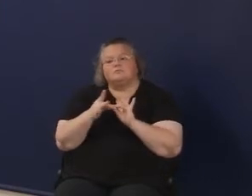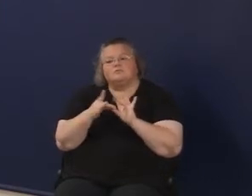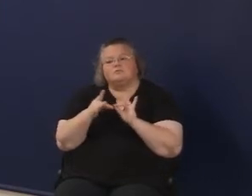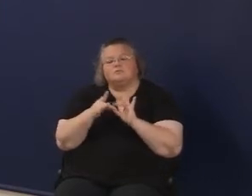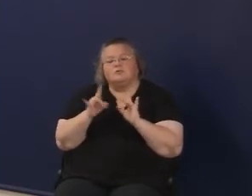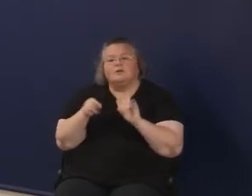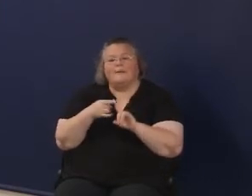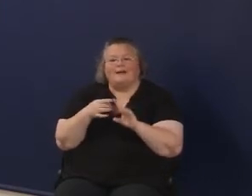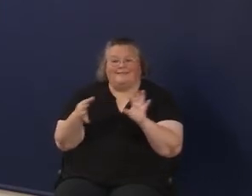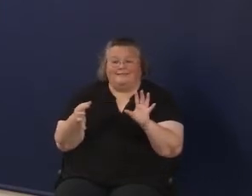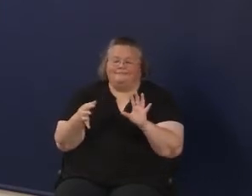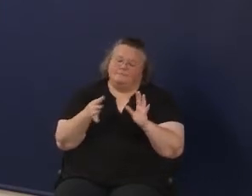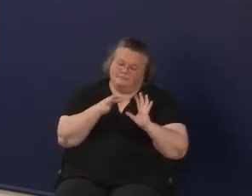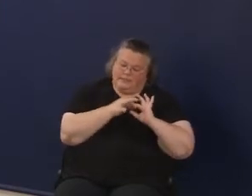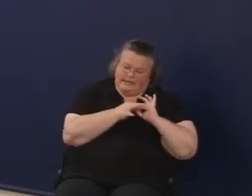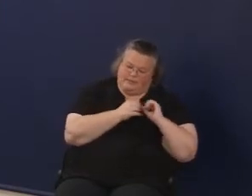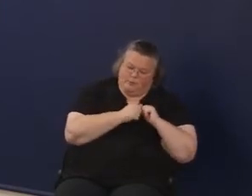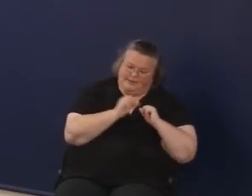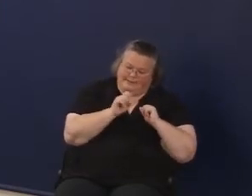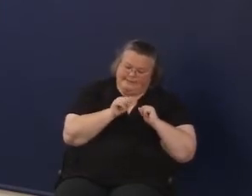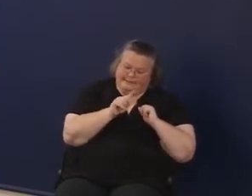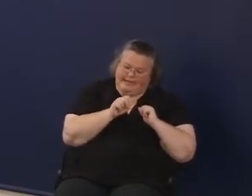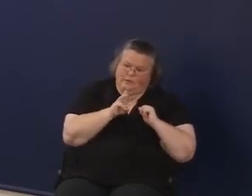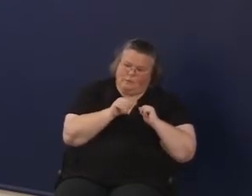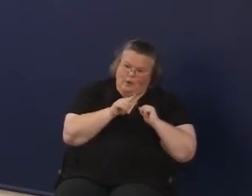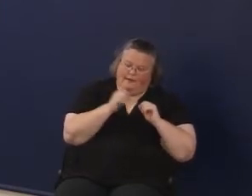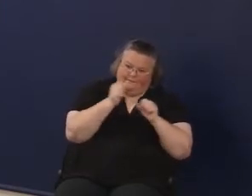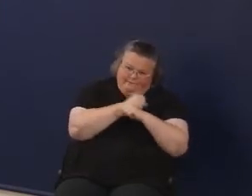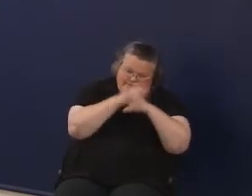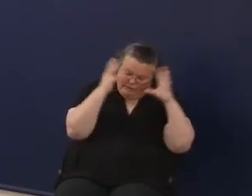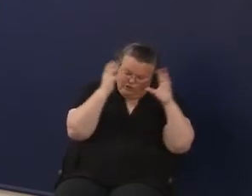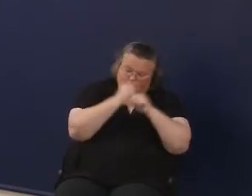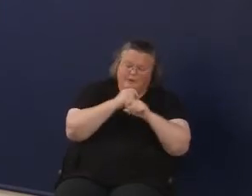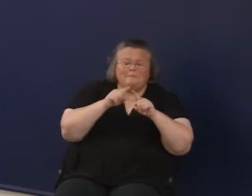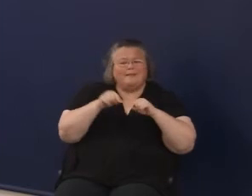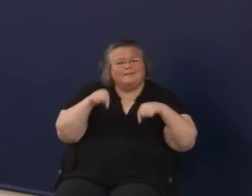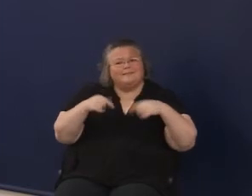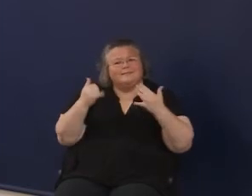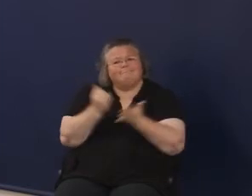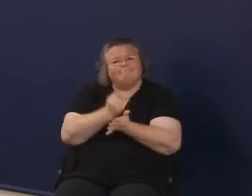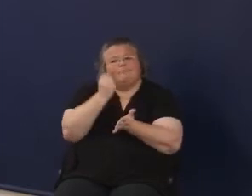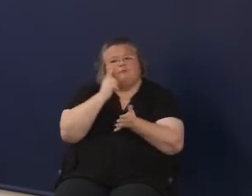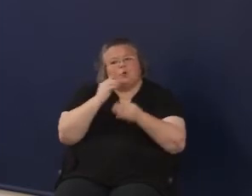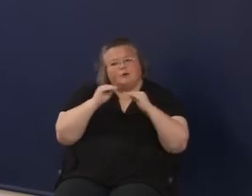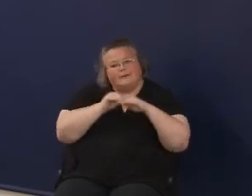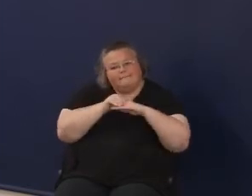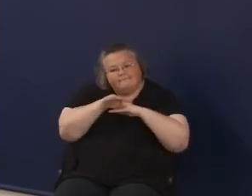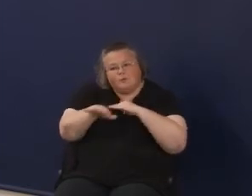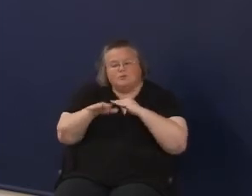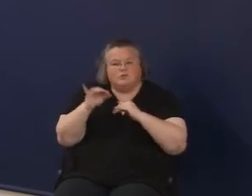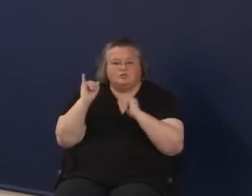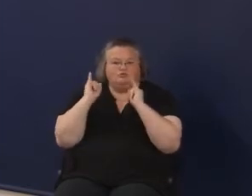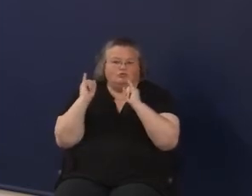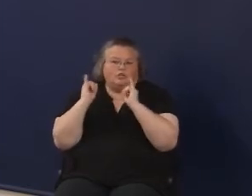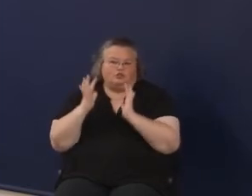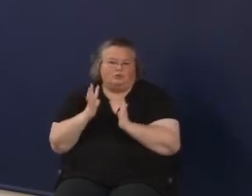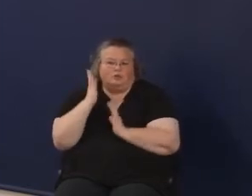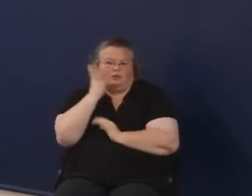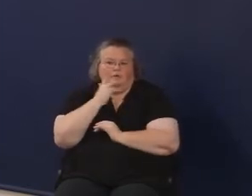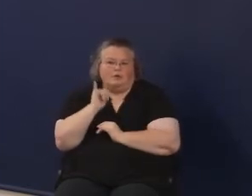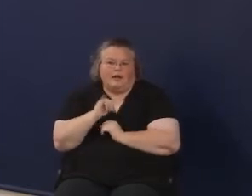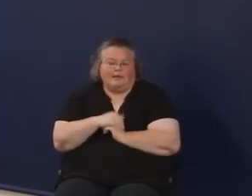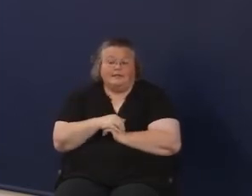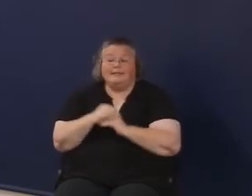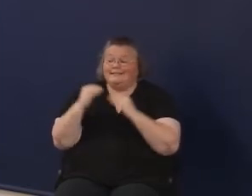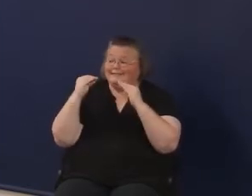connected to that statewide vision. This is an opportunity to really influence what instruction looks like. Think about teachers